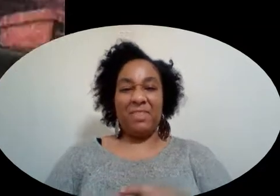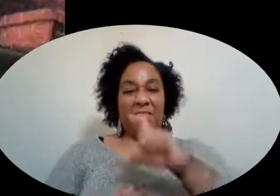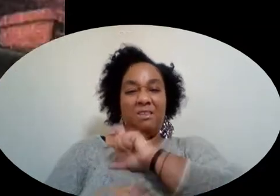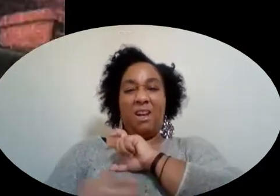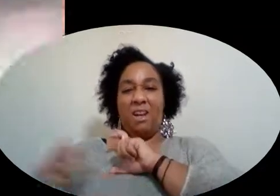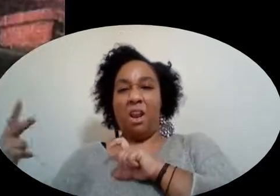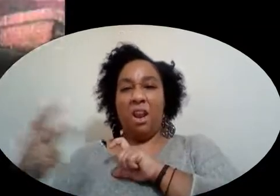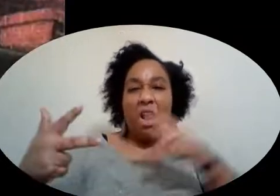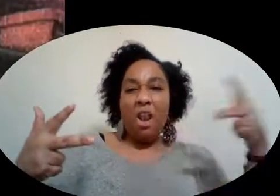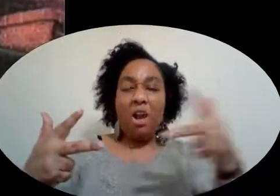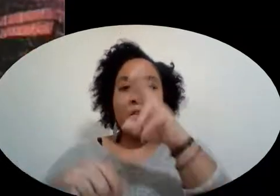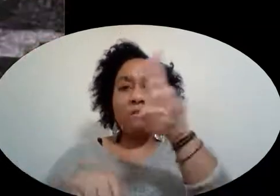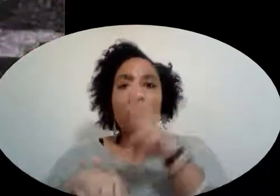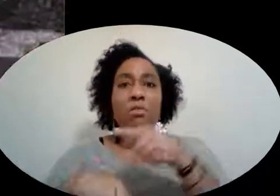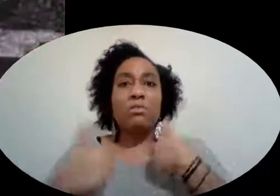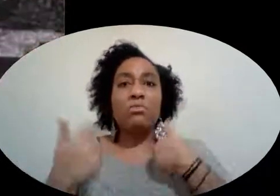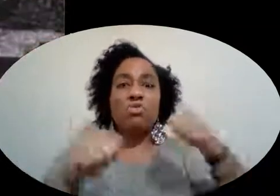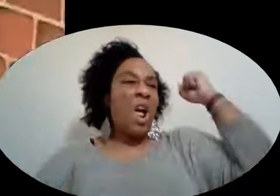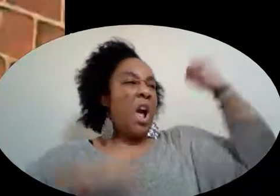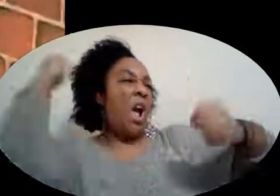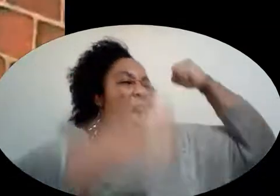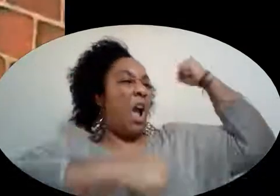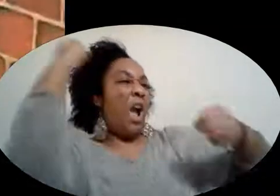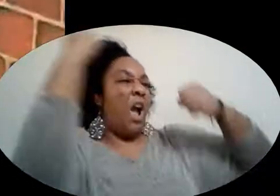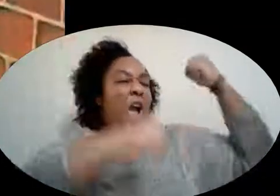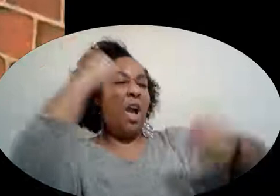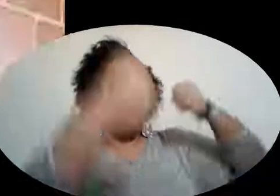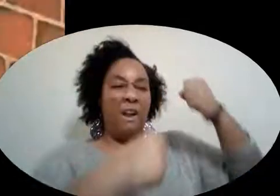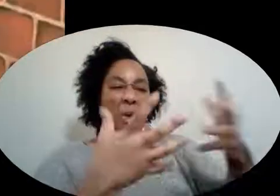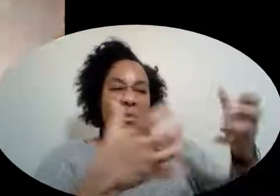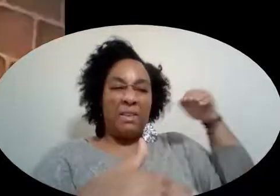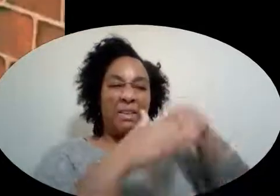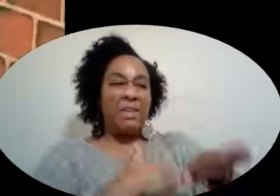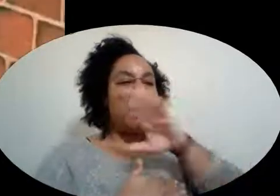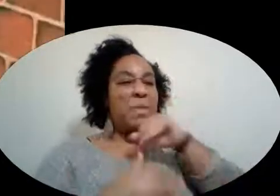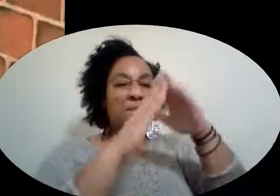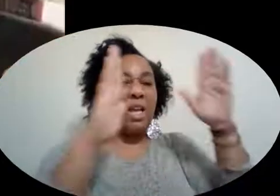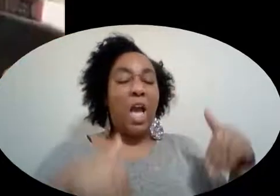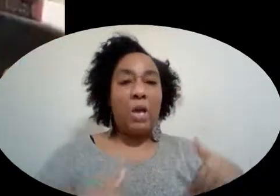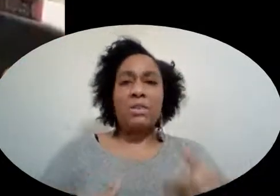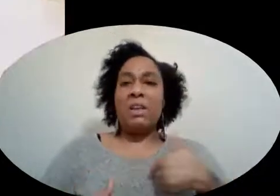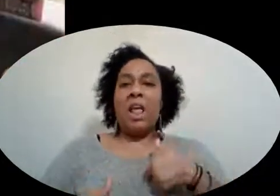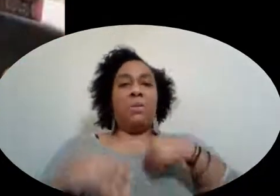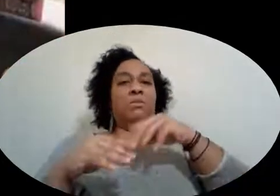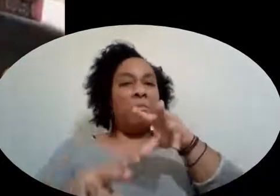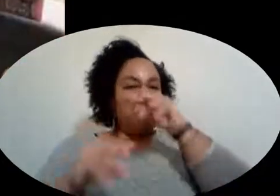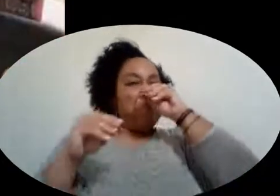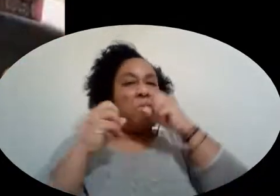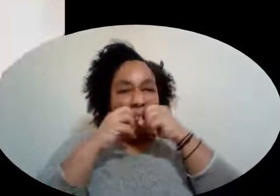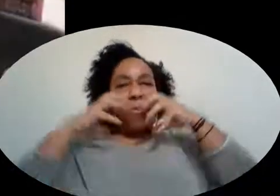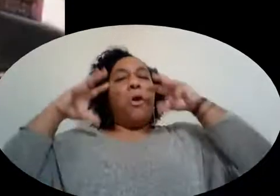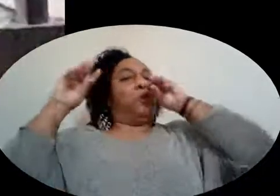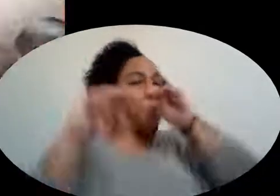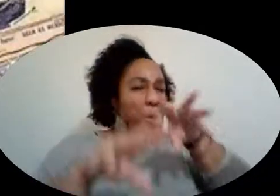Cops drove up a course I was trying to break down this pig's door And the whole time I was hopping and coughing and sneezing